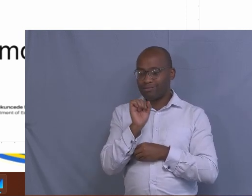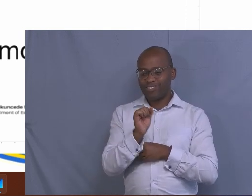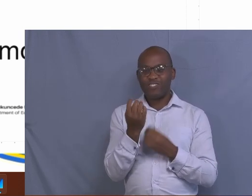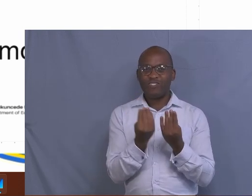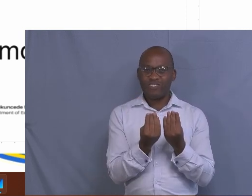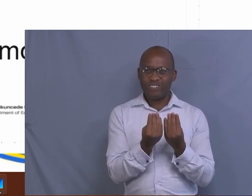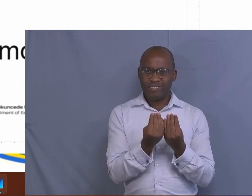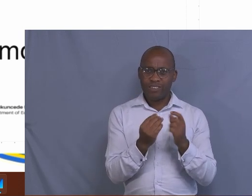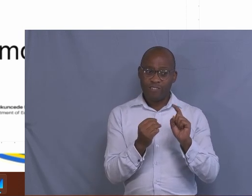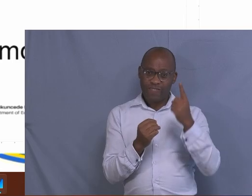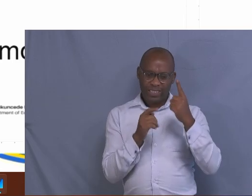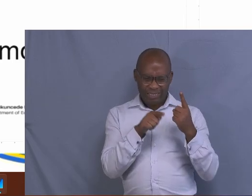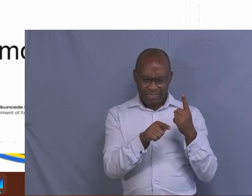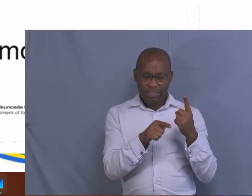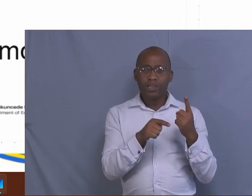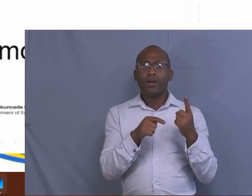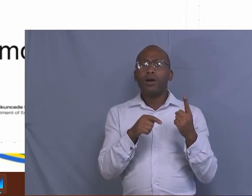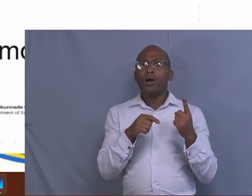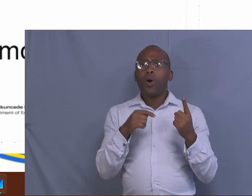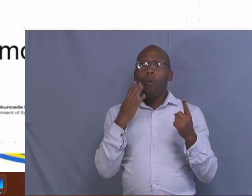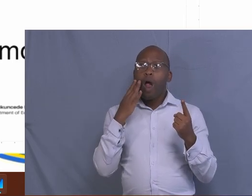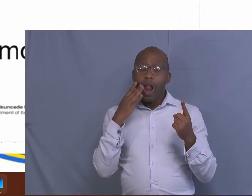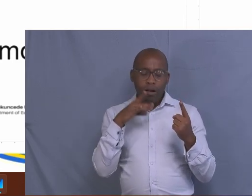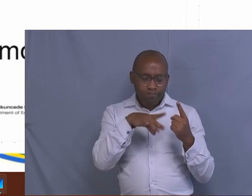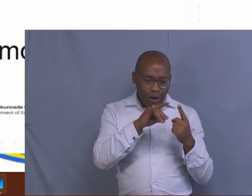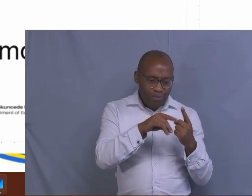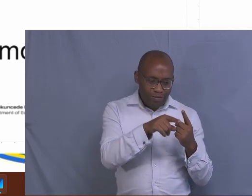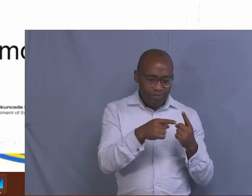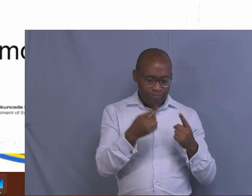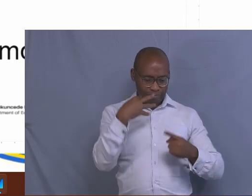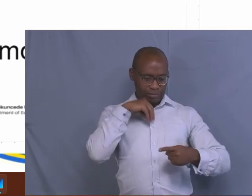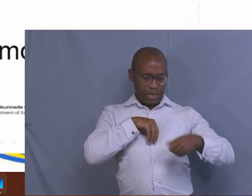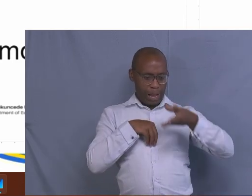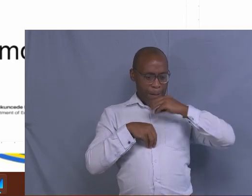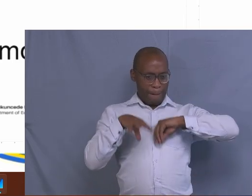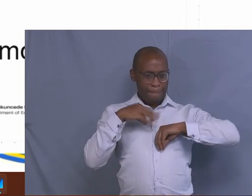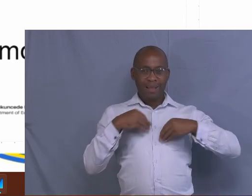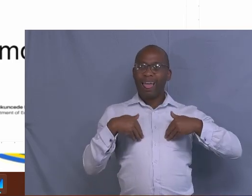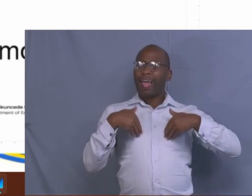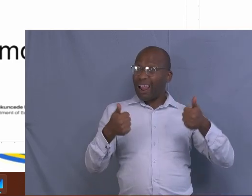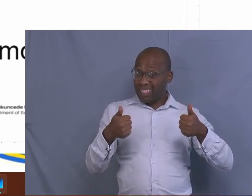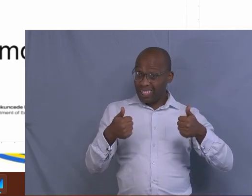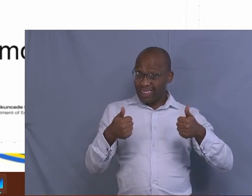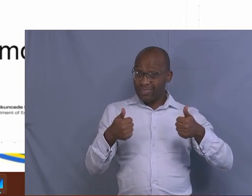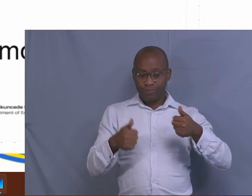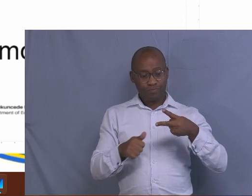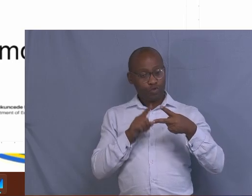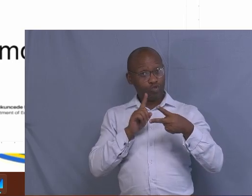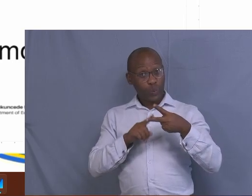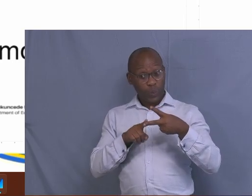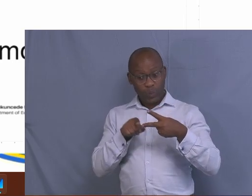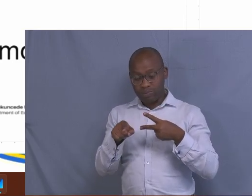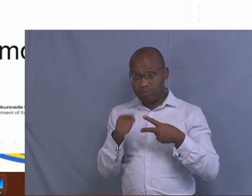nutritious or less nutritious? Number two, is it sweet, sour, mixed, veld? If you